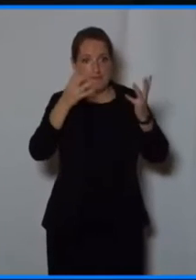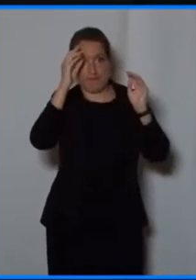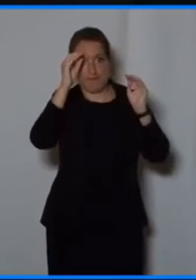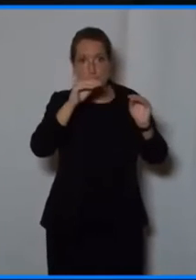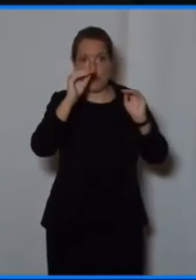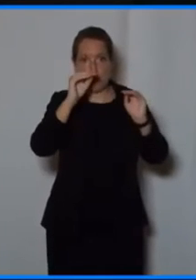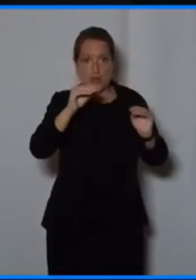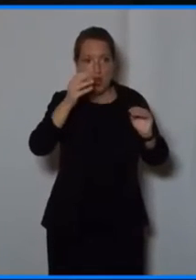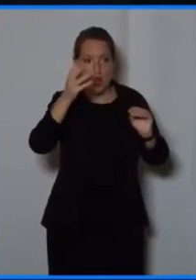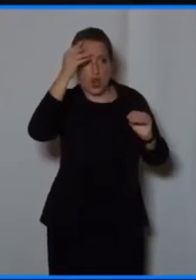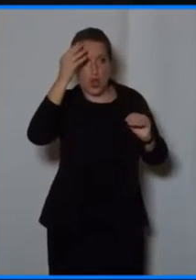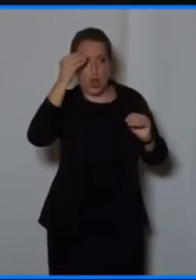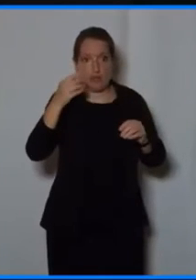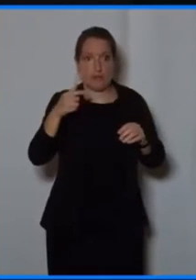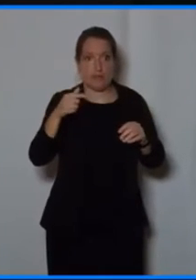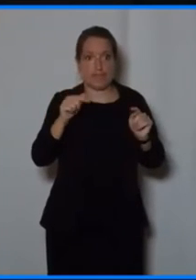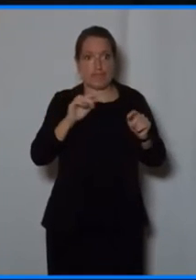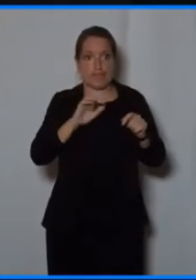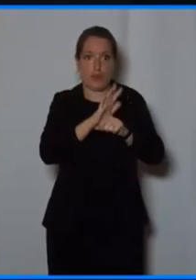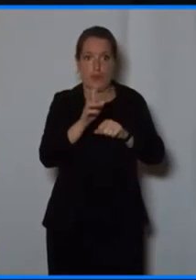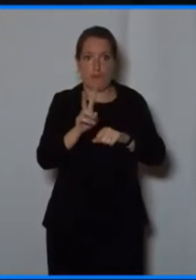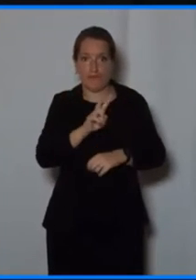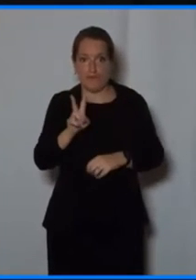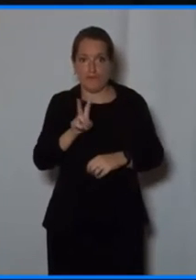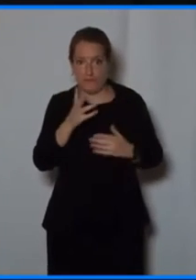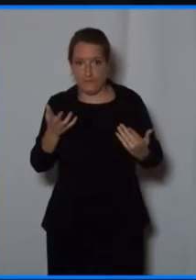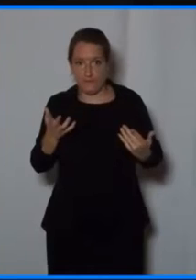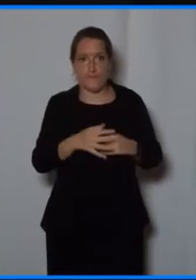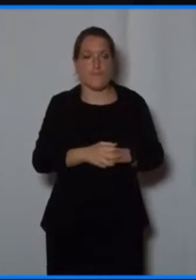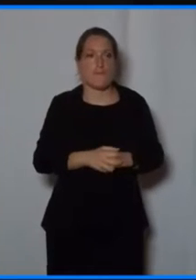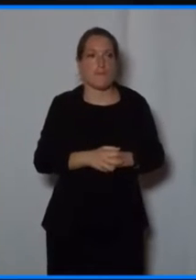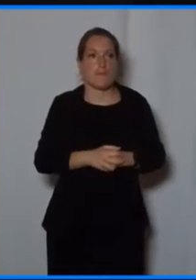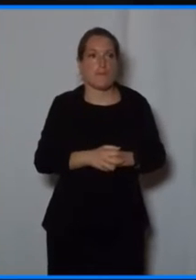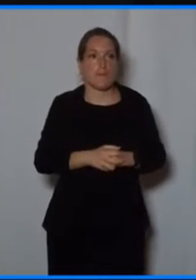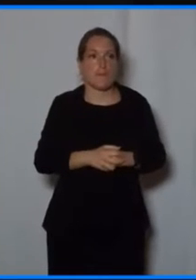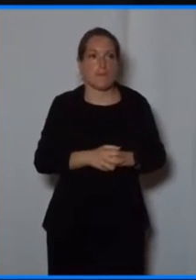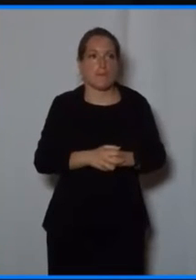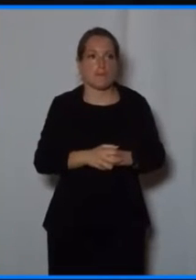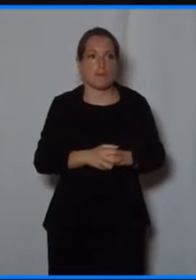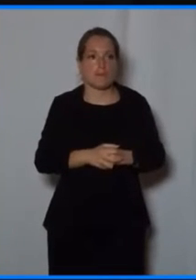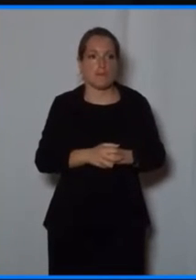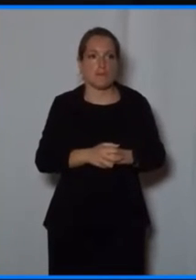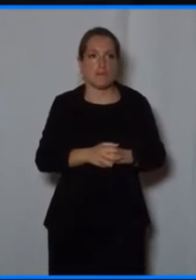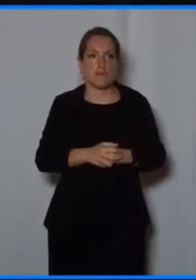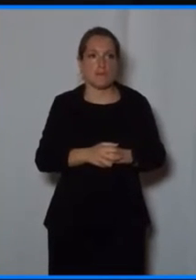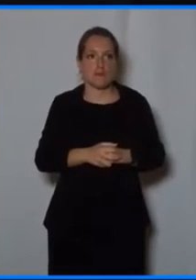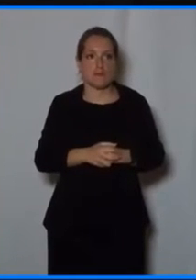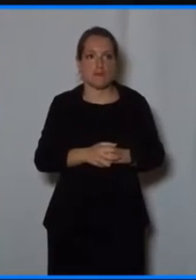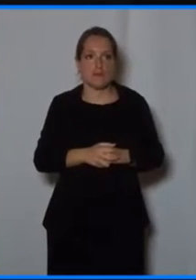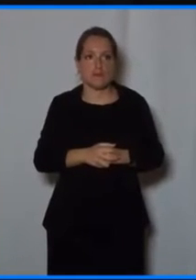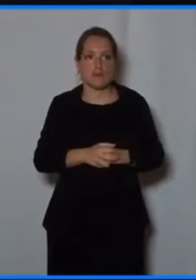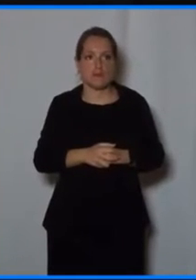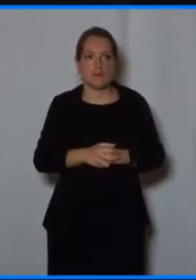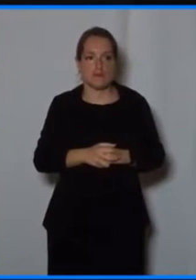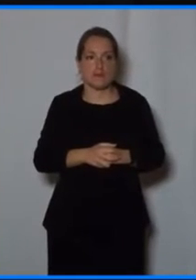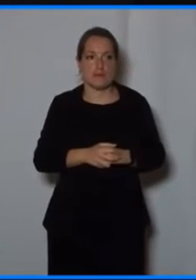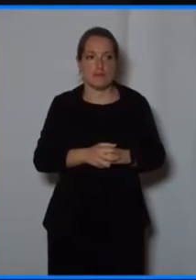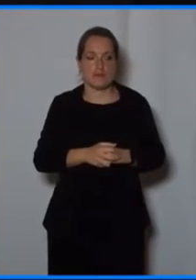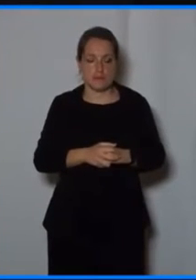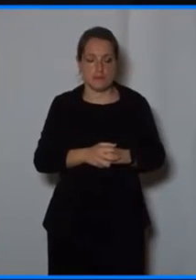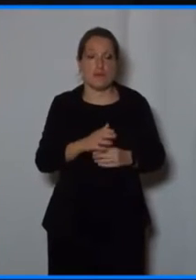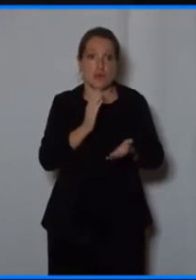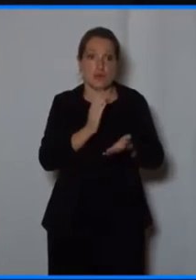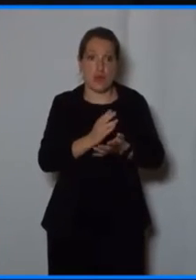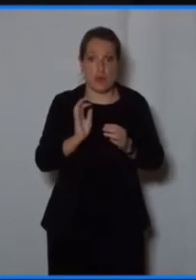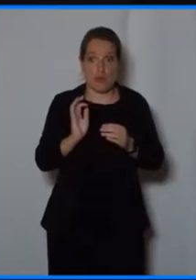The thing is, the, the of digitization, it will definitely help us solve problem that we face in the